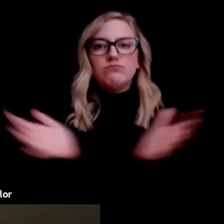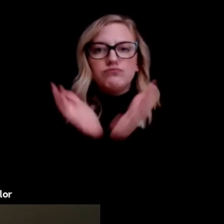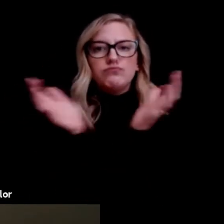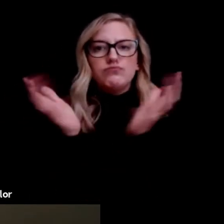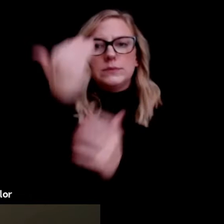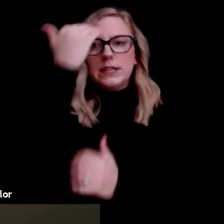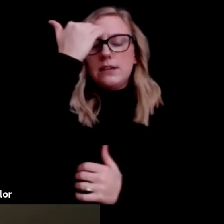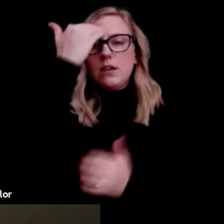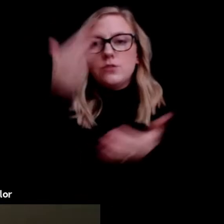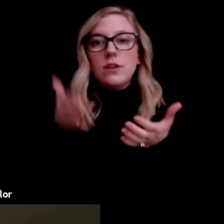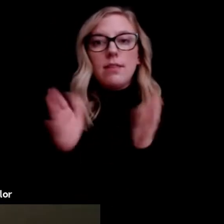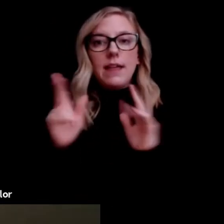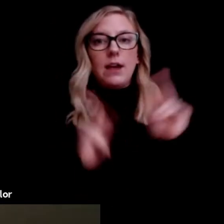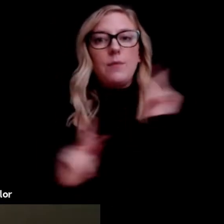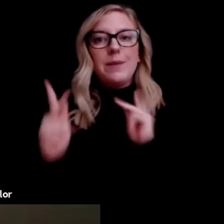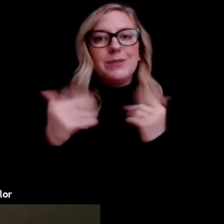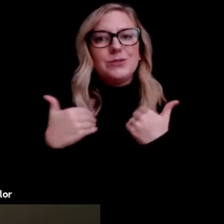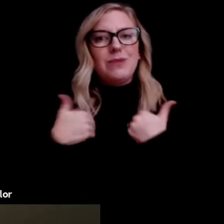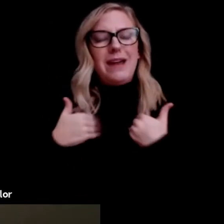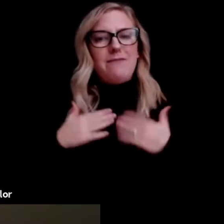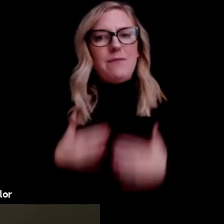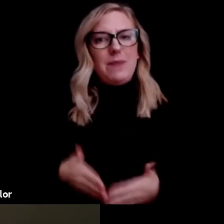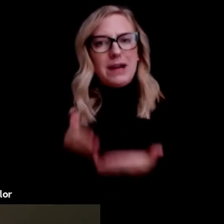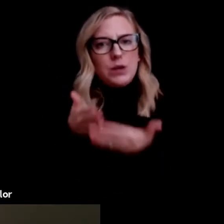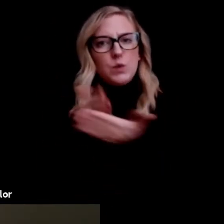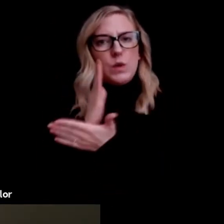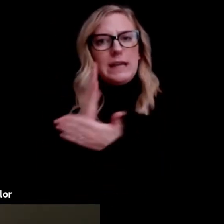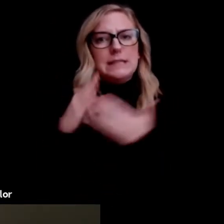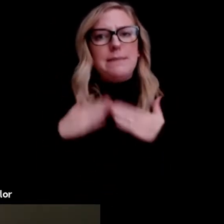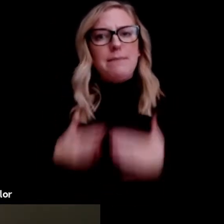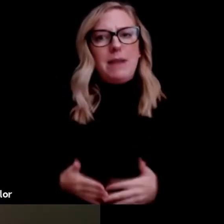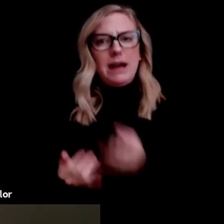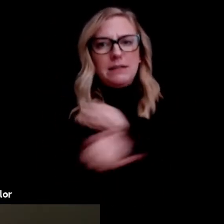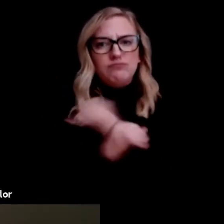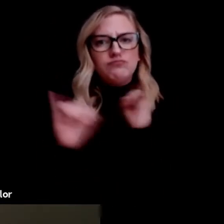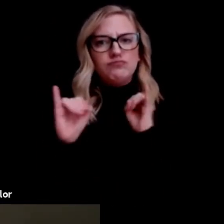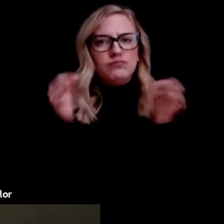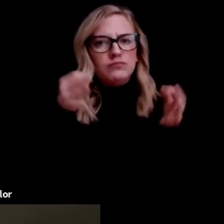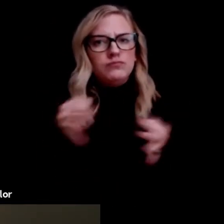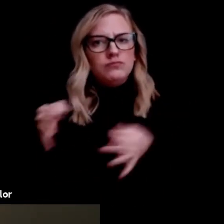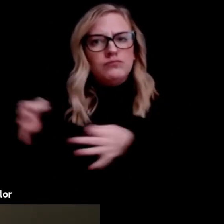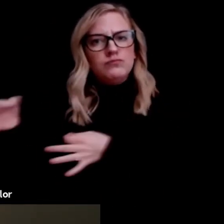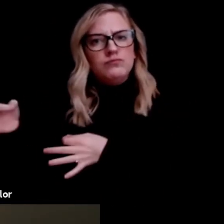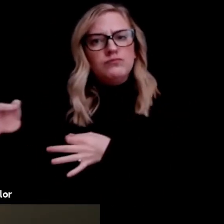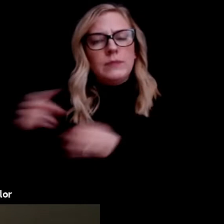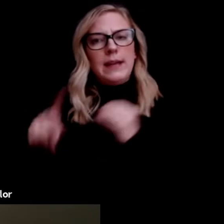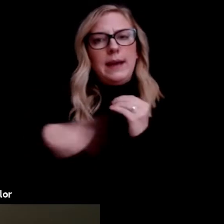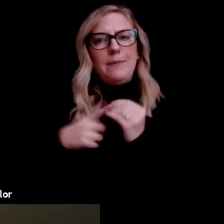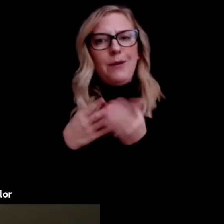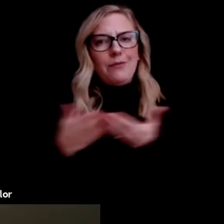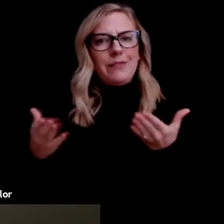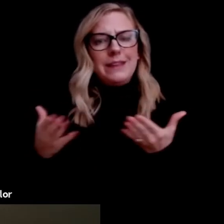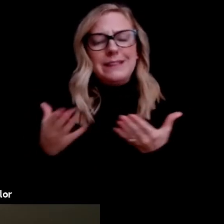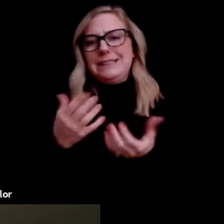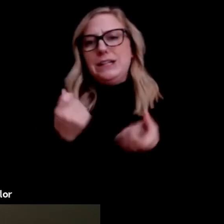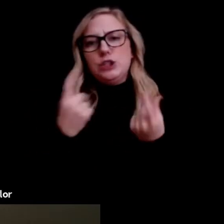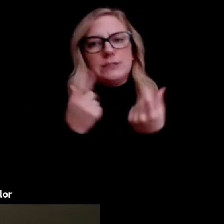people have body rights and body autonomy and self-determination and advocacy.